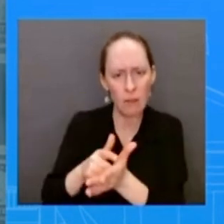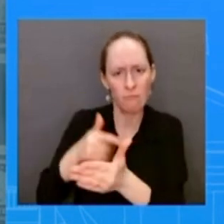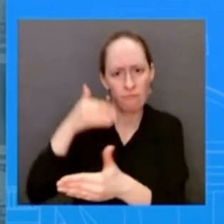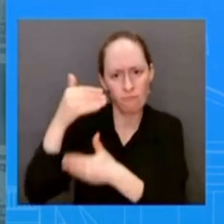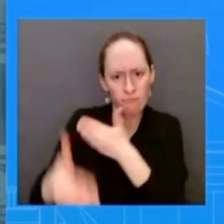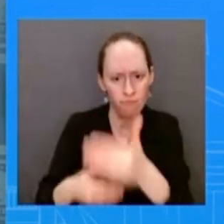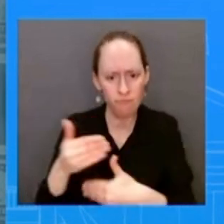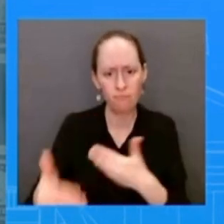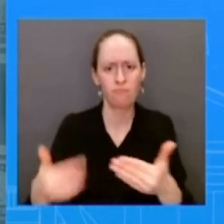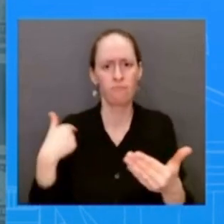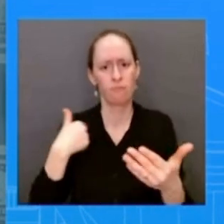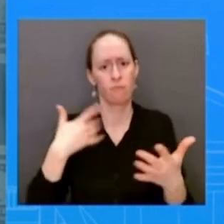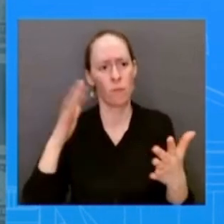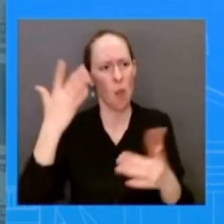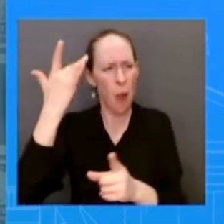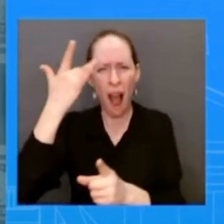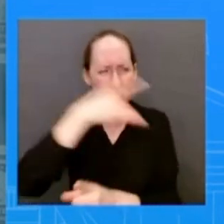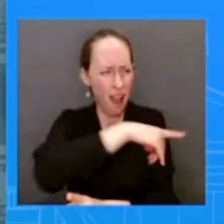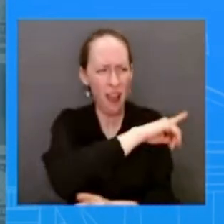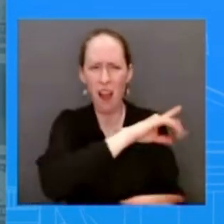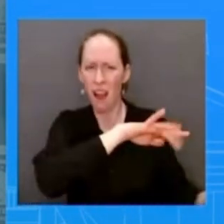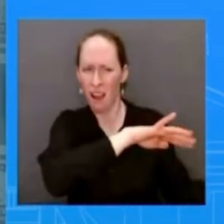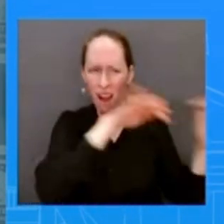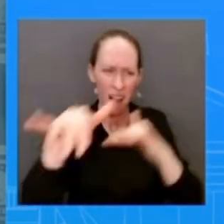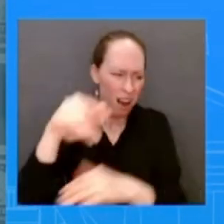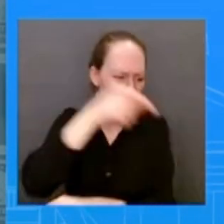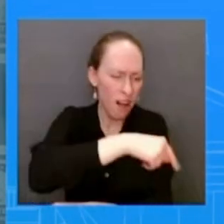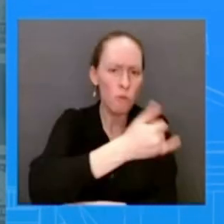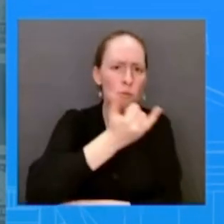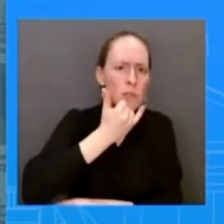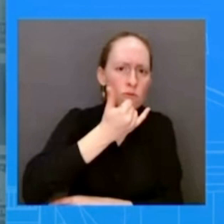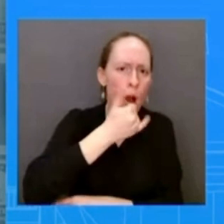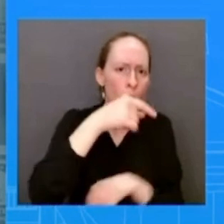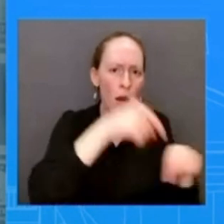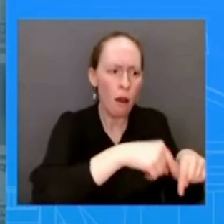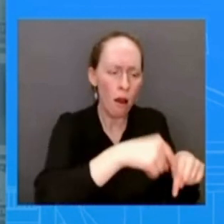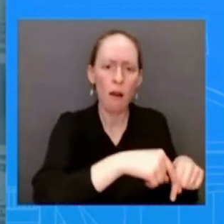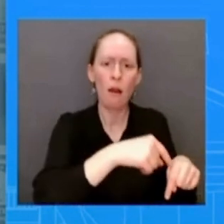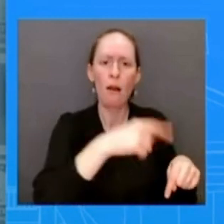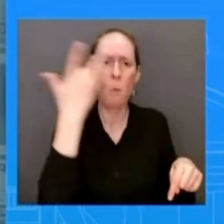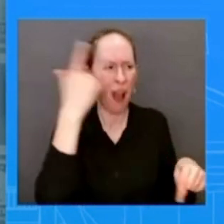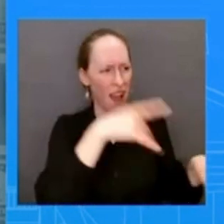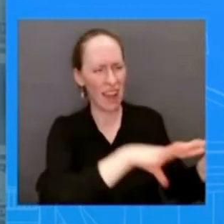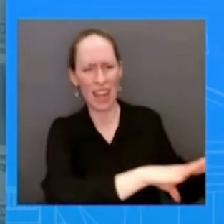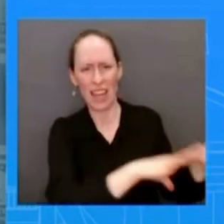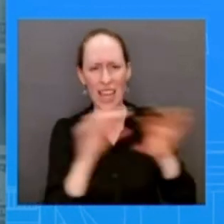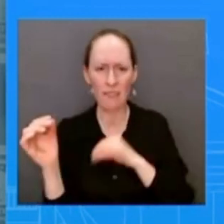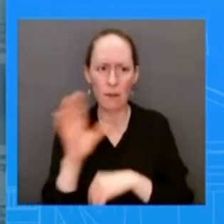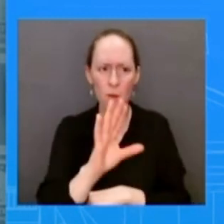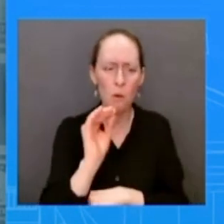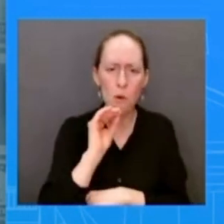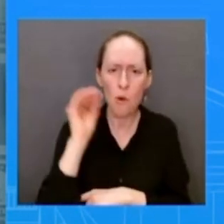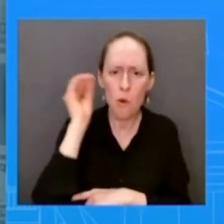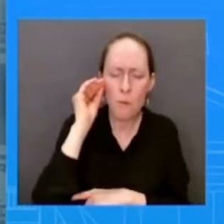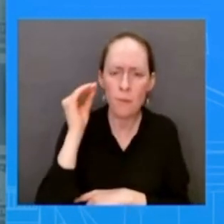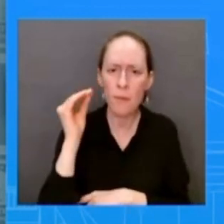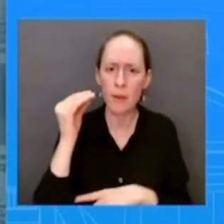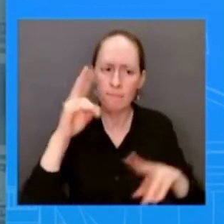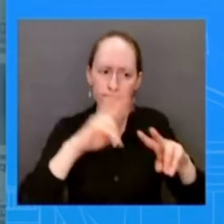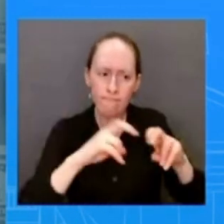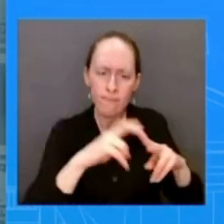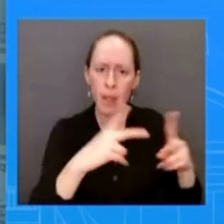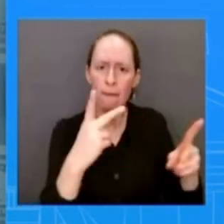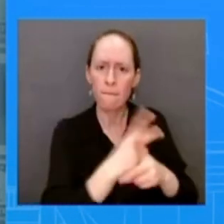approach and we are want to make sure that we are building a a immigration system that is um that